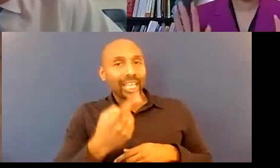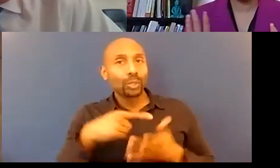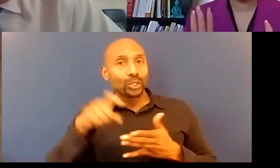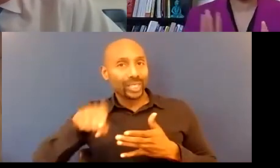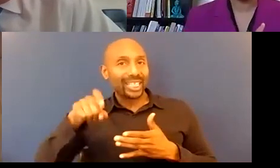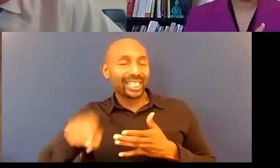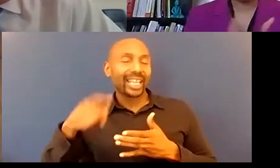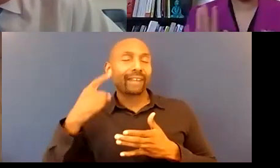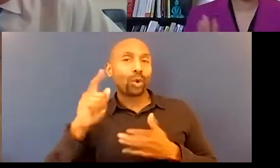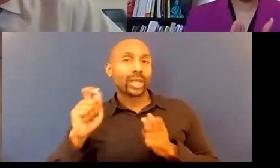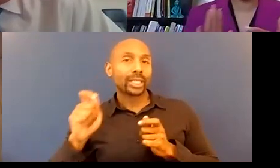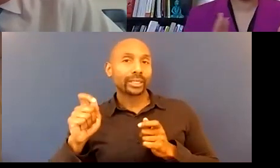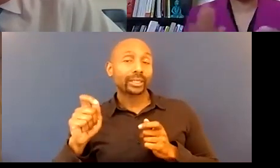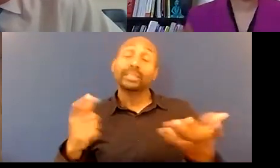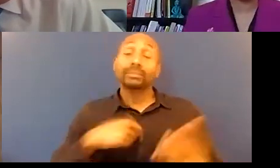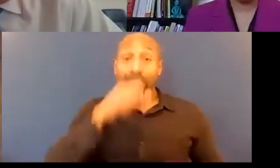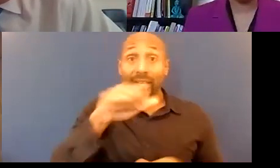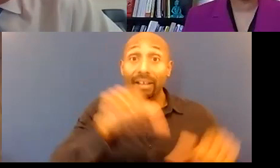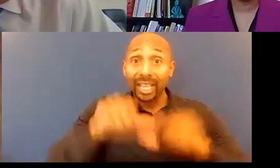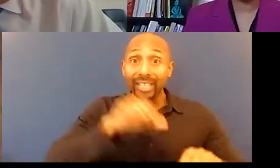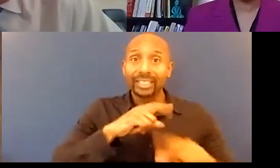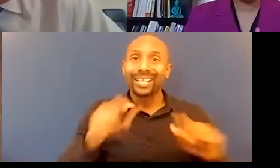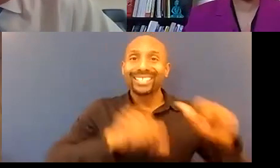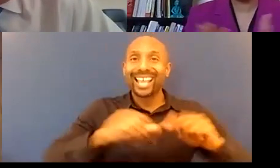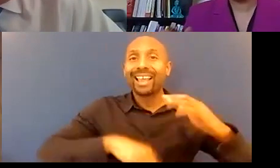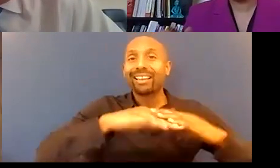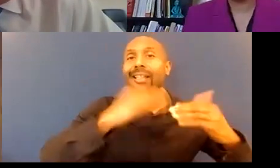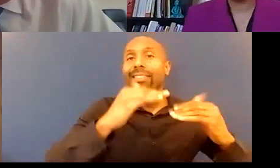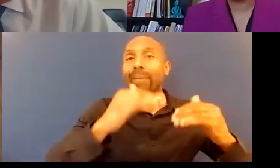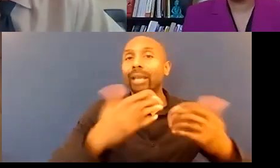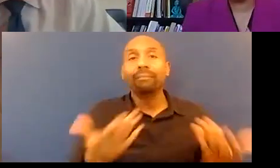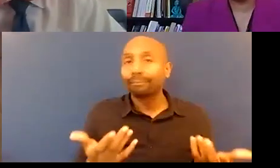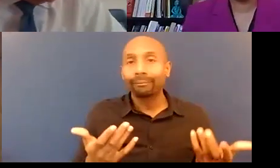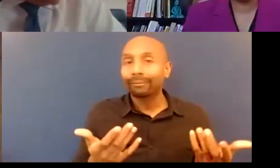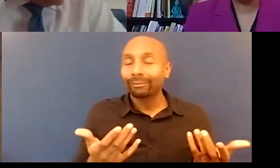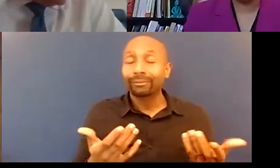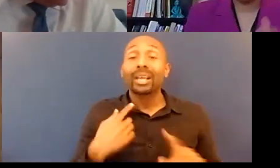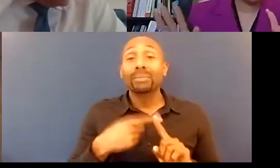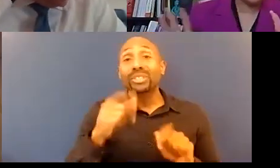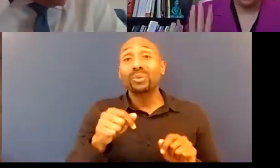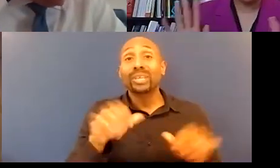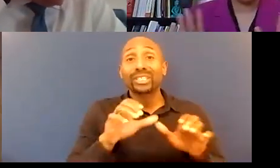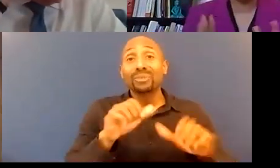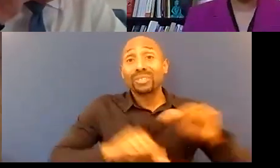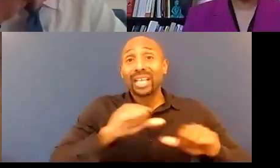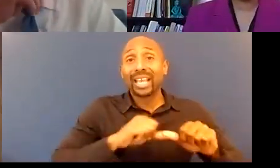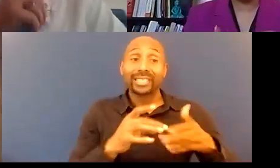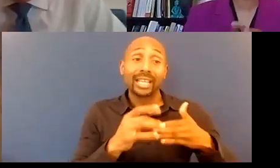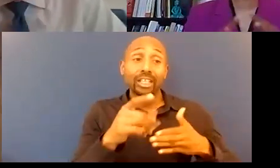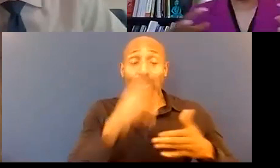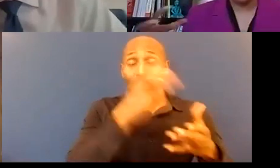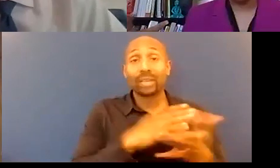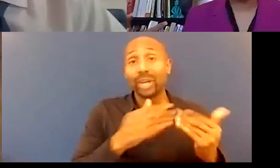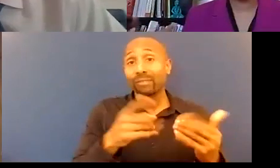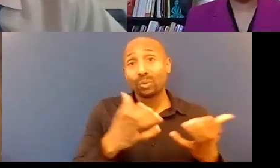telling you i love science but science only can get you so far and it can also be done to believe what you want to believe which i'm not saying is wrong or right but you